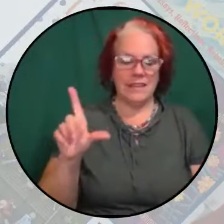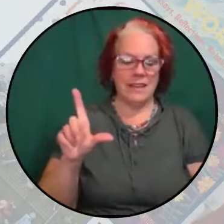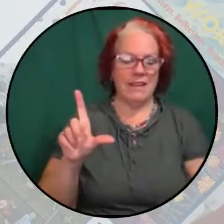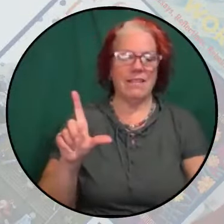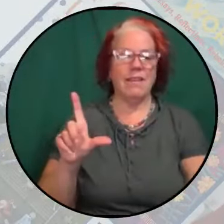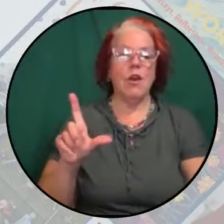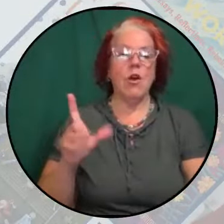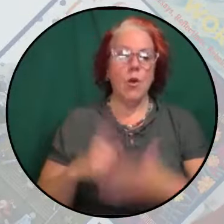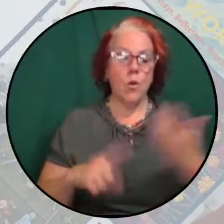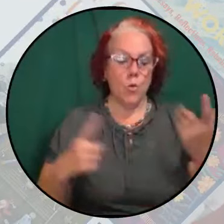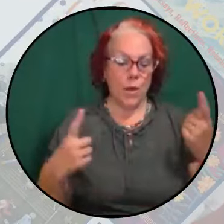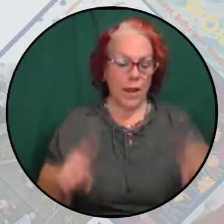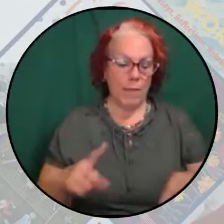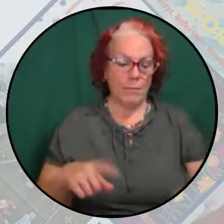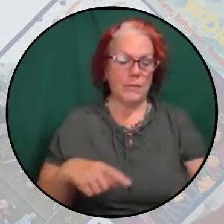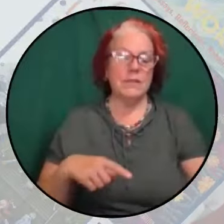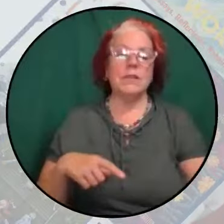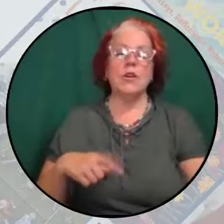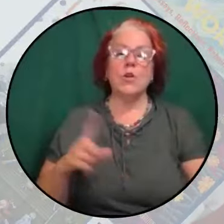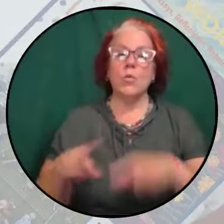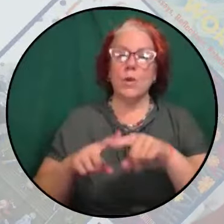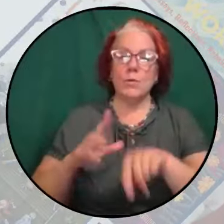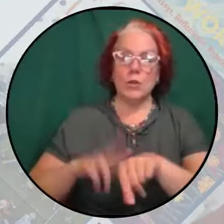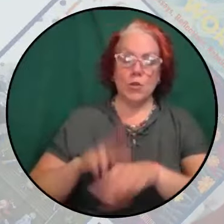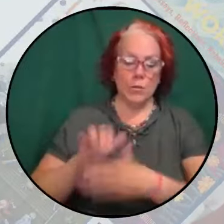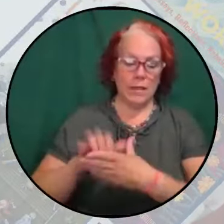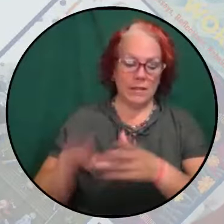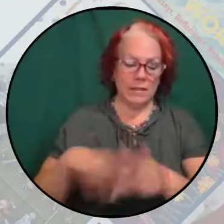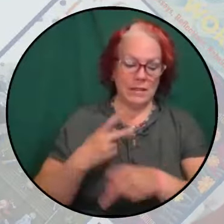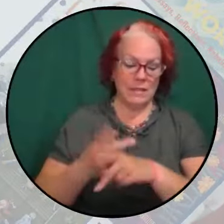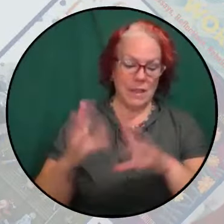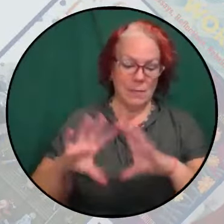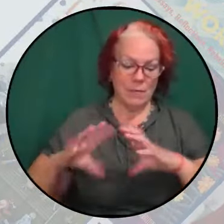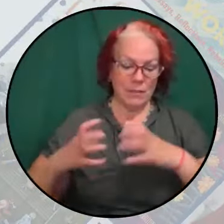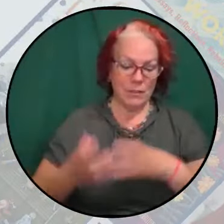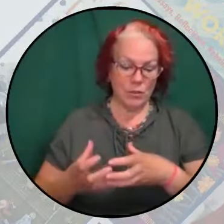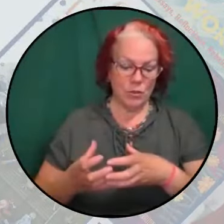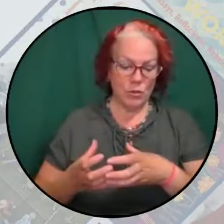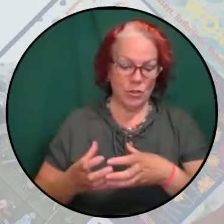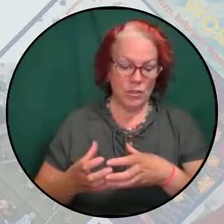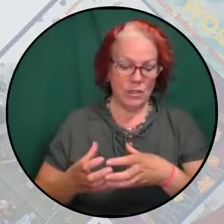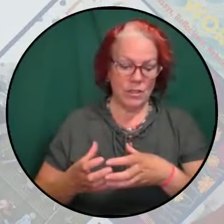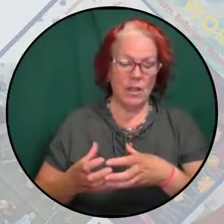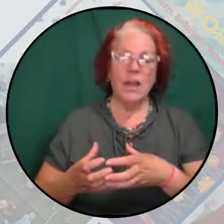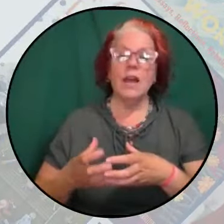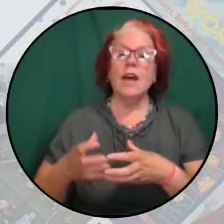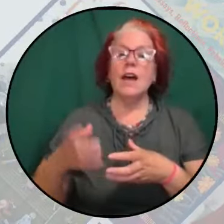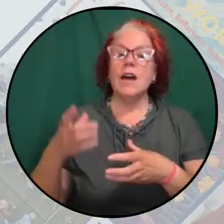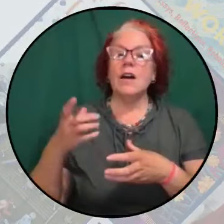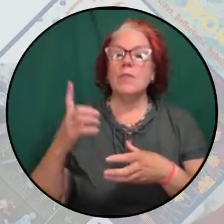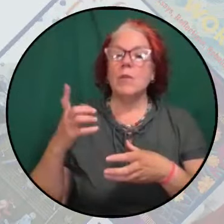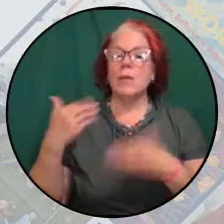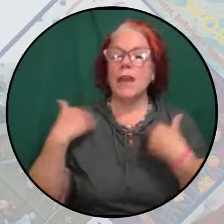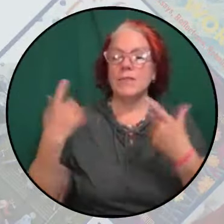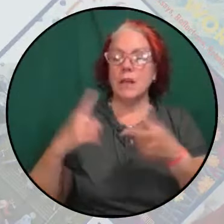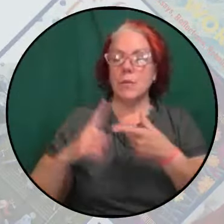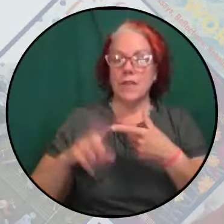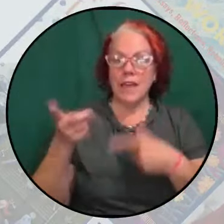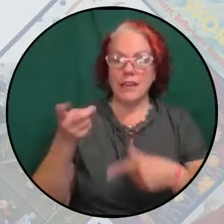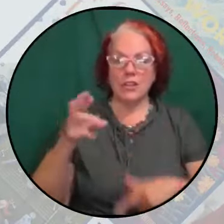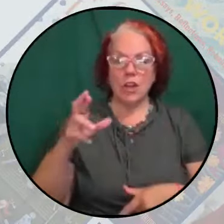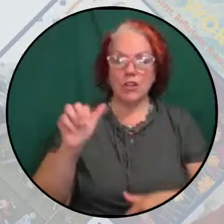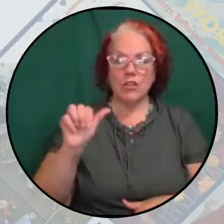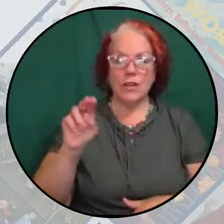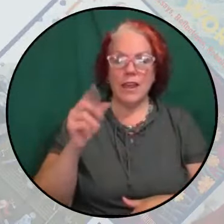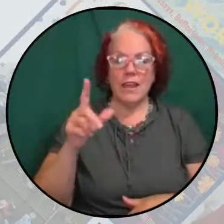happens when we normalize these types of institutions is it trickles down to someone like Dr. Angela Davis speaking about block the